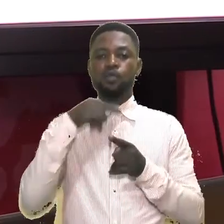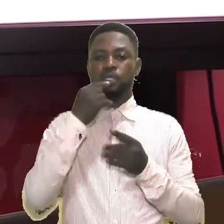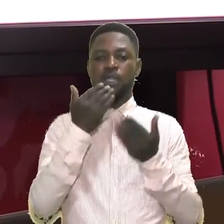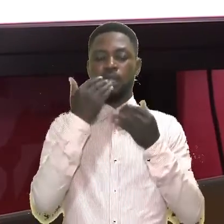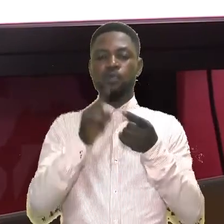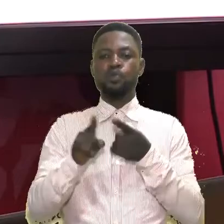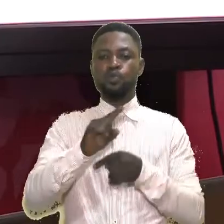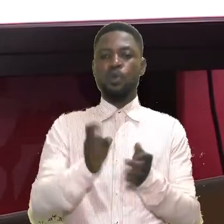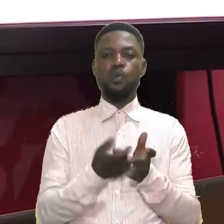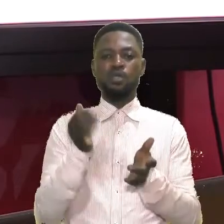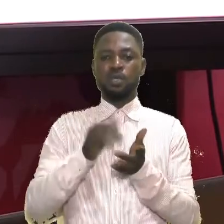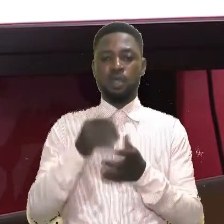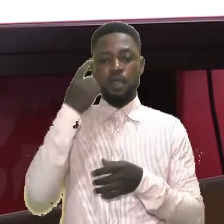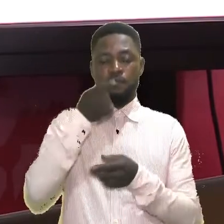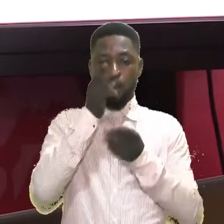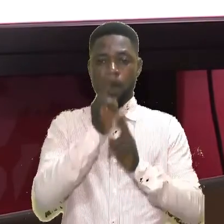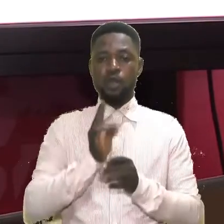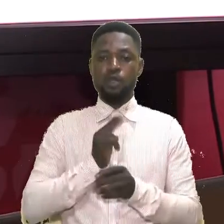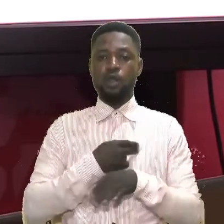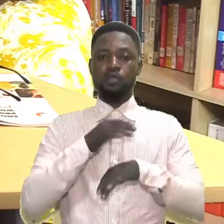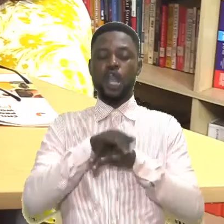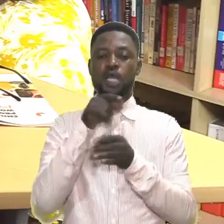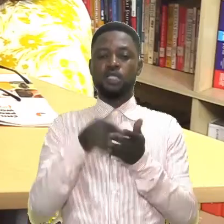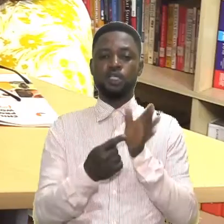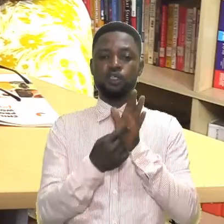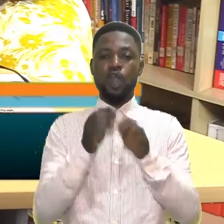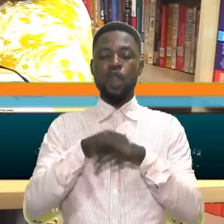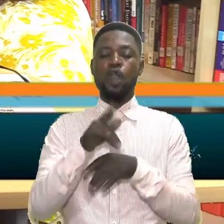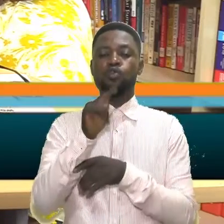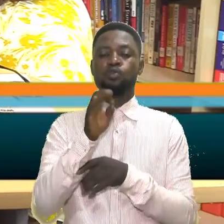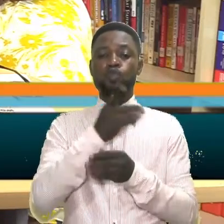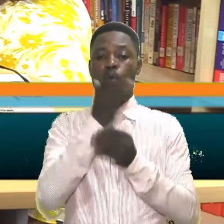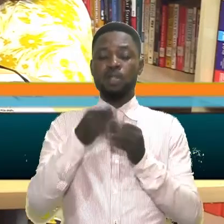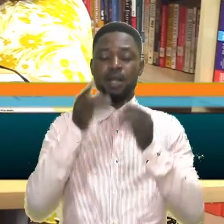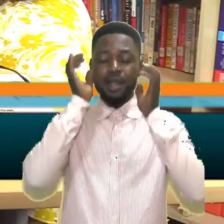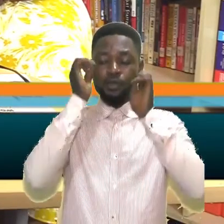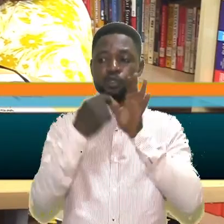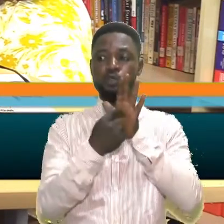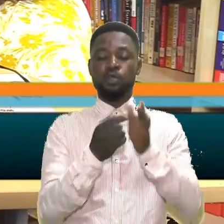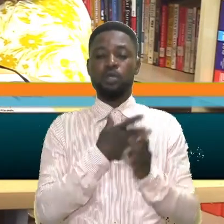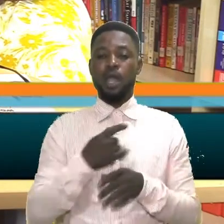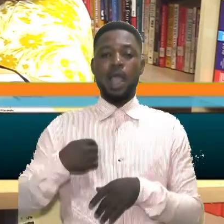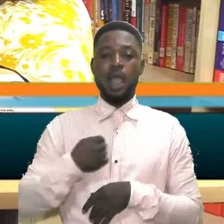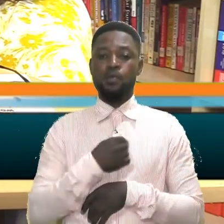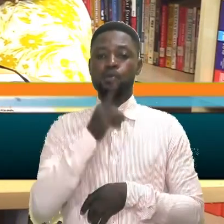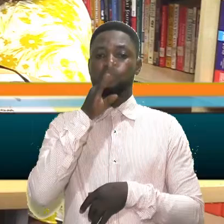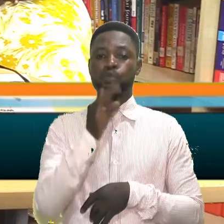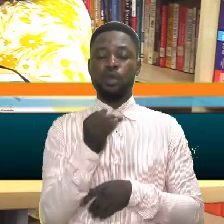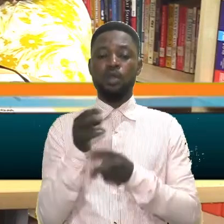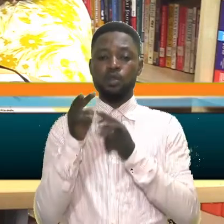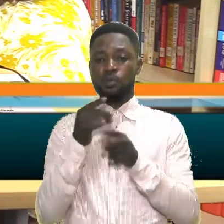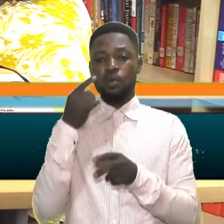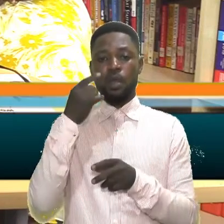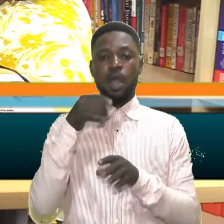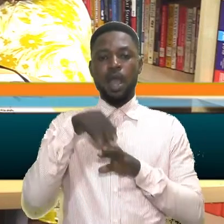I want to say thank you to you once again for honoring us on this show, on the Total Education Show. And we'll surely